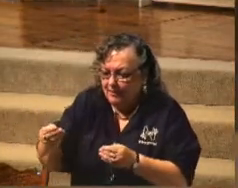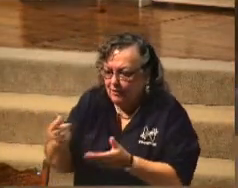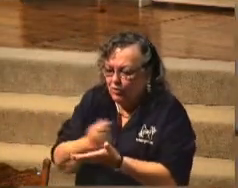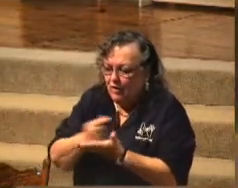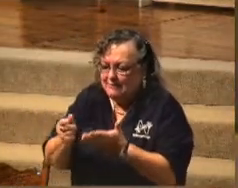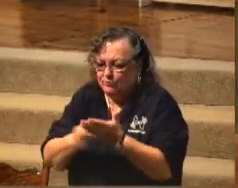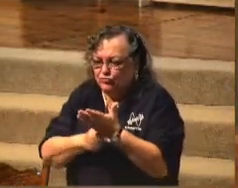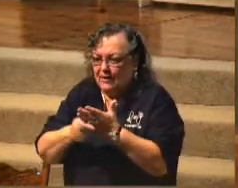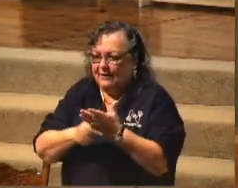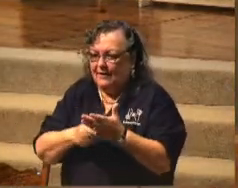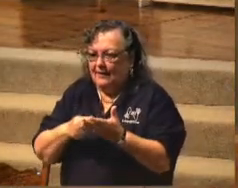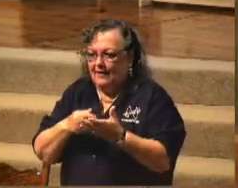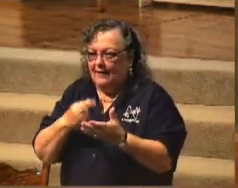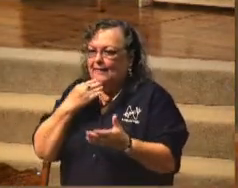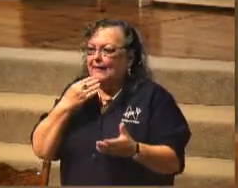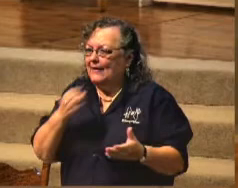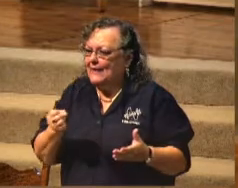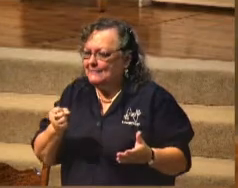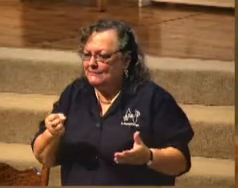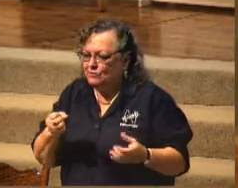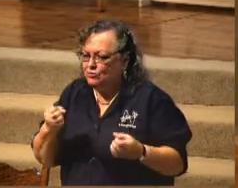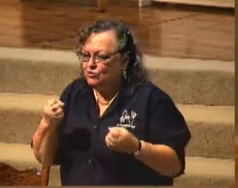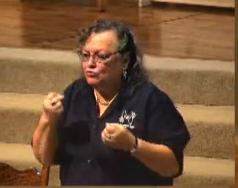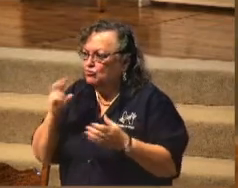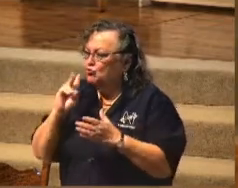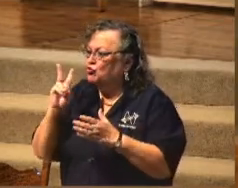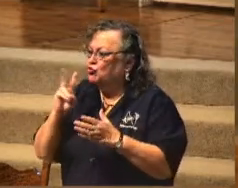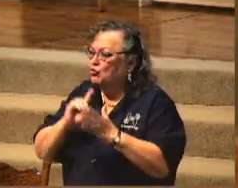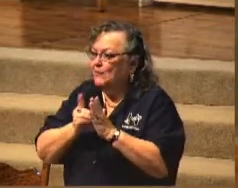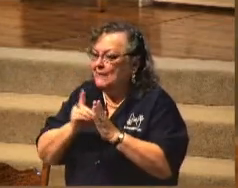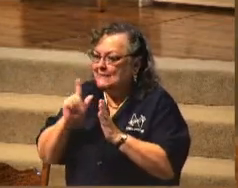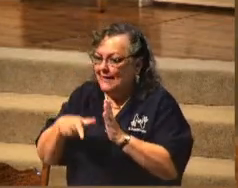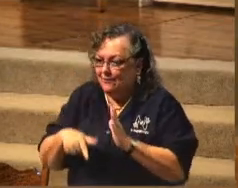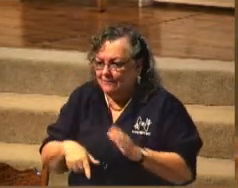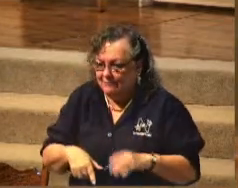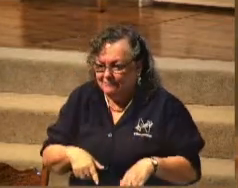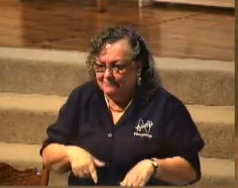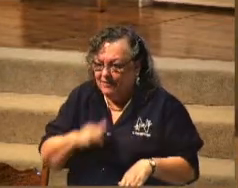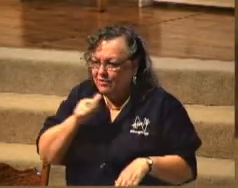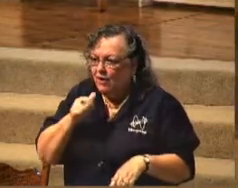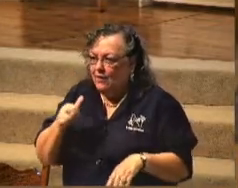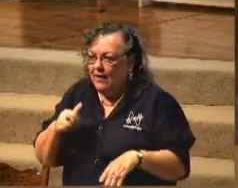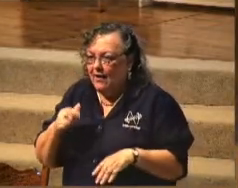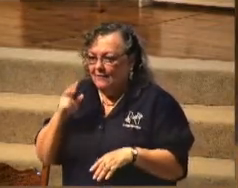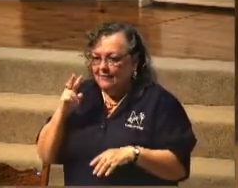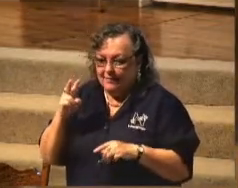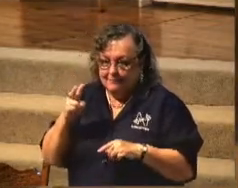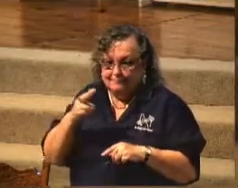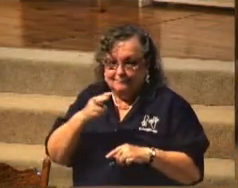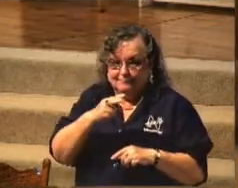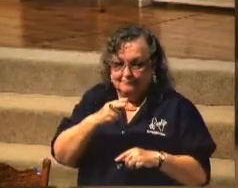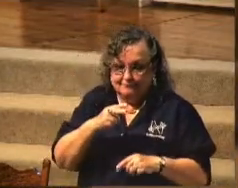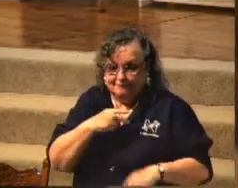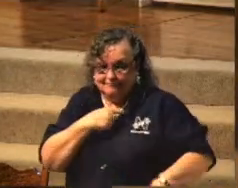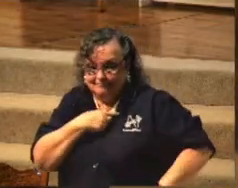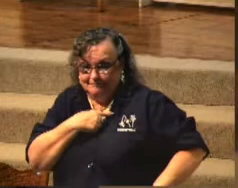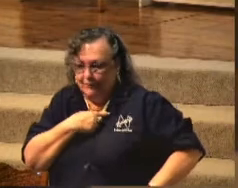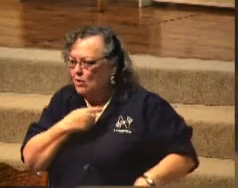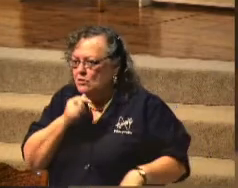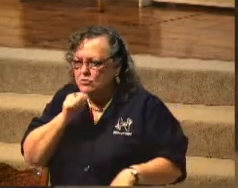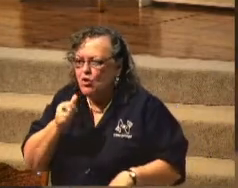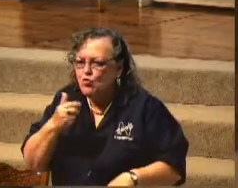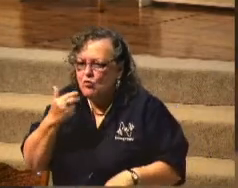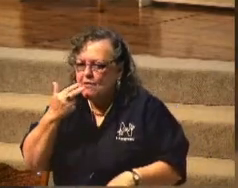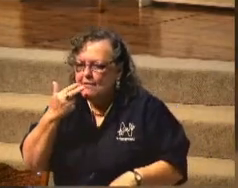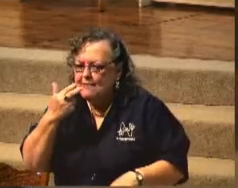two minutes later. Don't have the wandering eyes. Don't laugh at the dirty jokes.